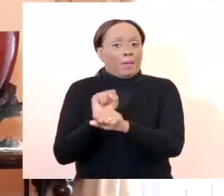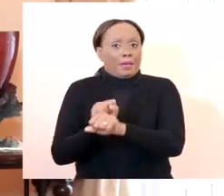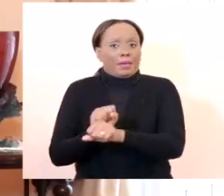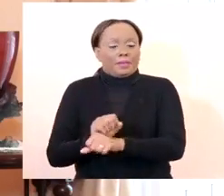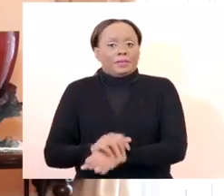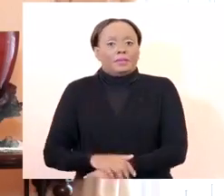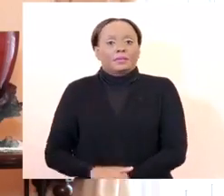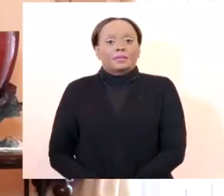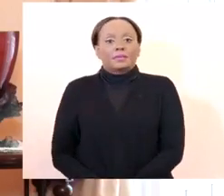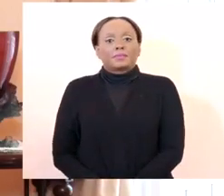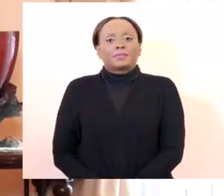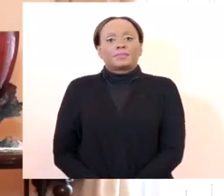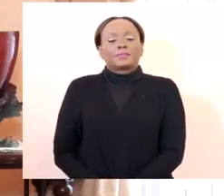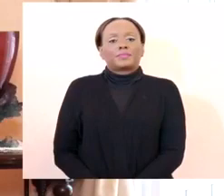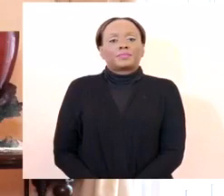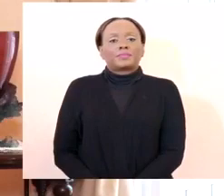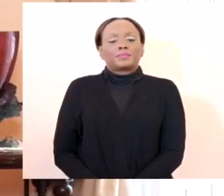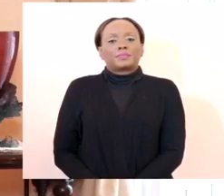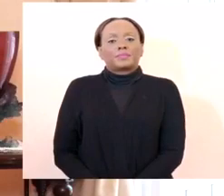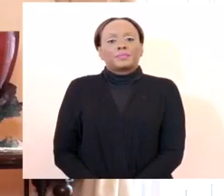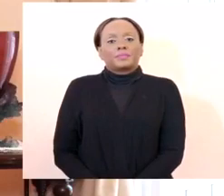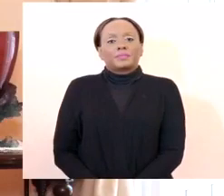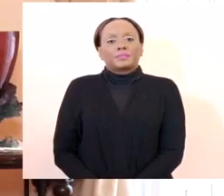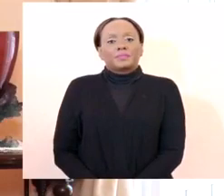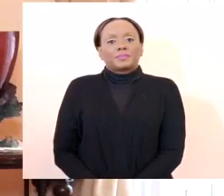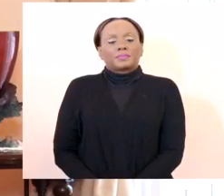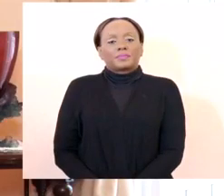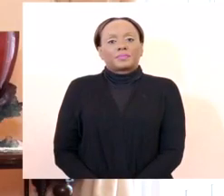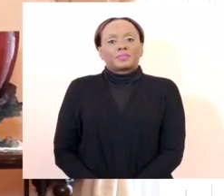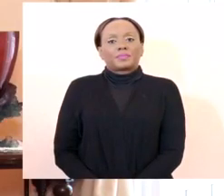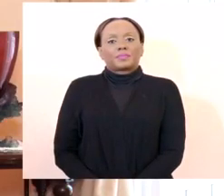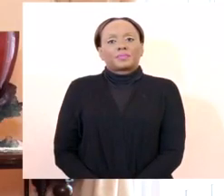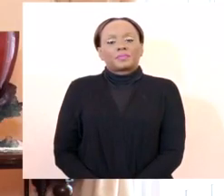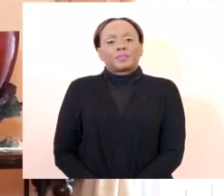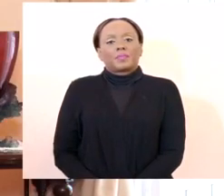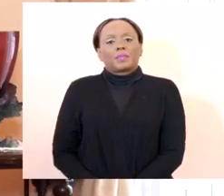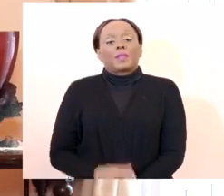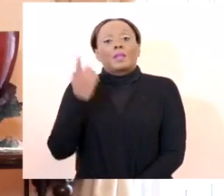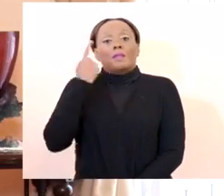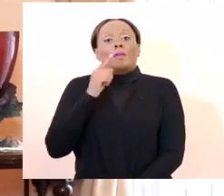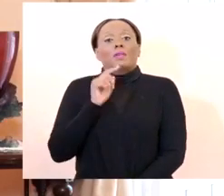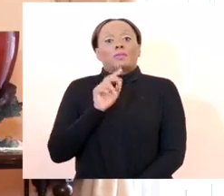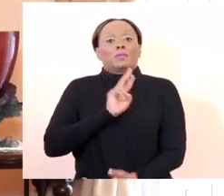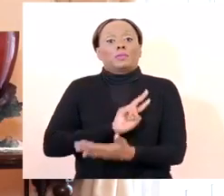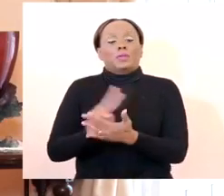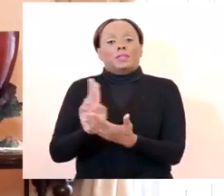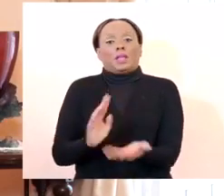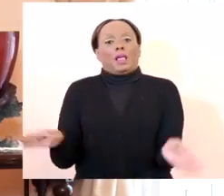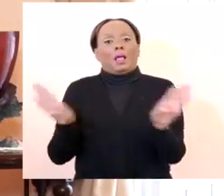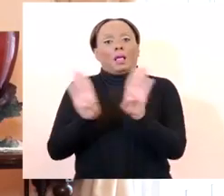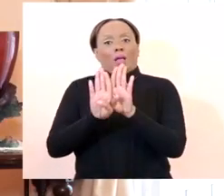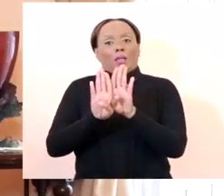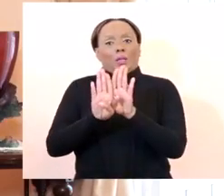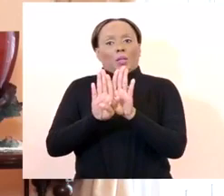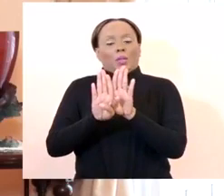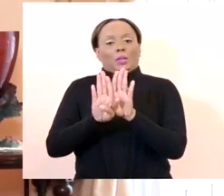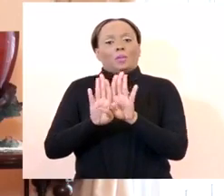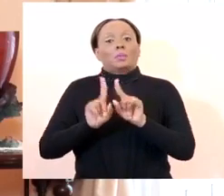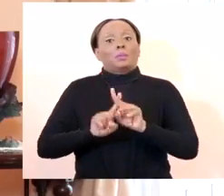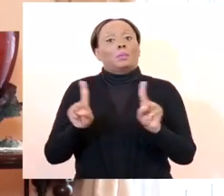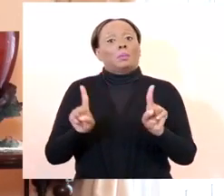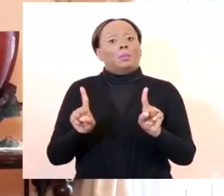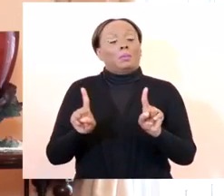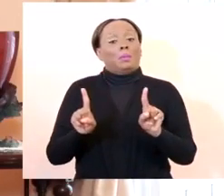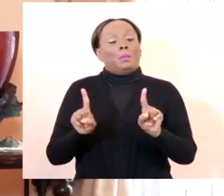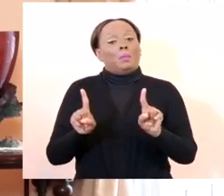during this period of lockdown, there's a blanket stay-at-home requirement. But we begin by saying